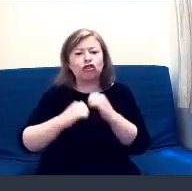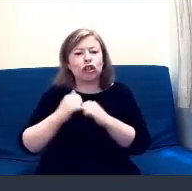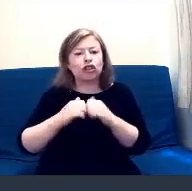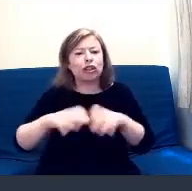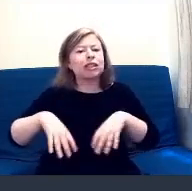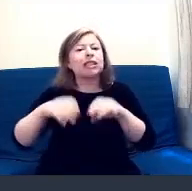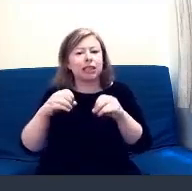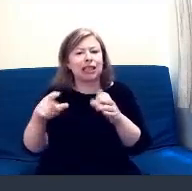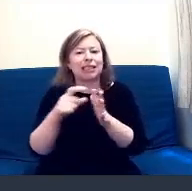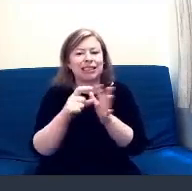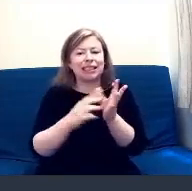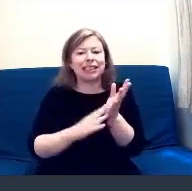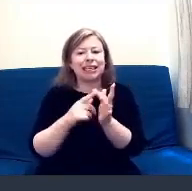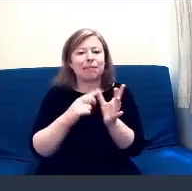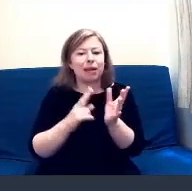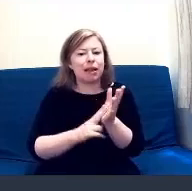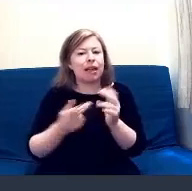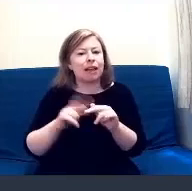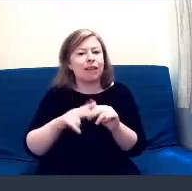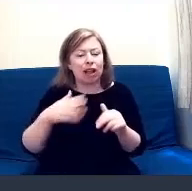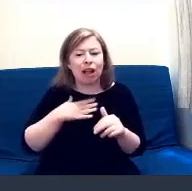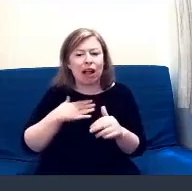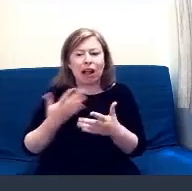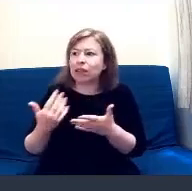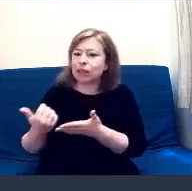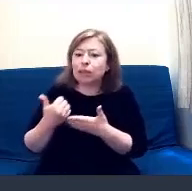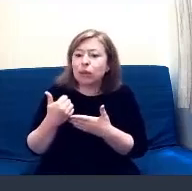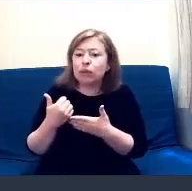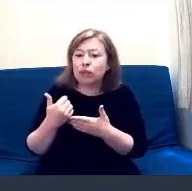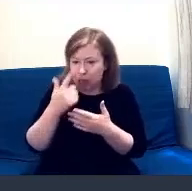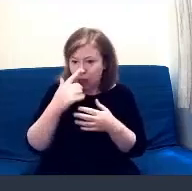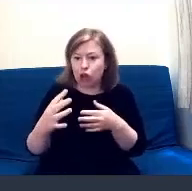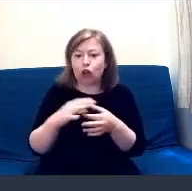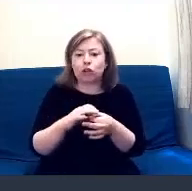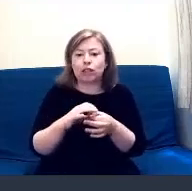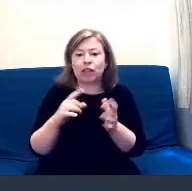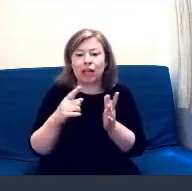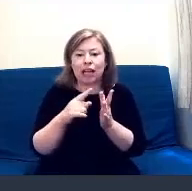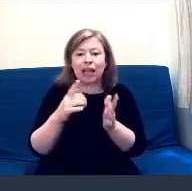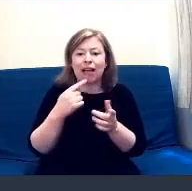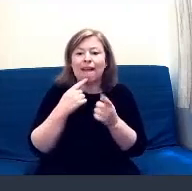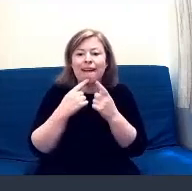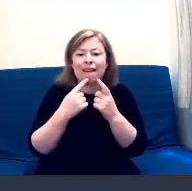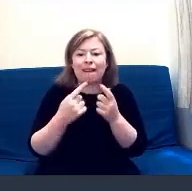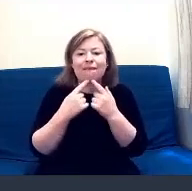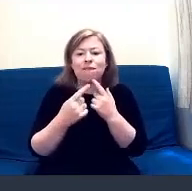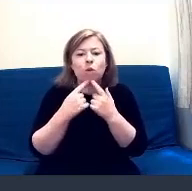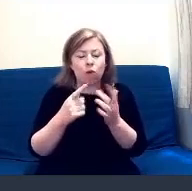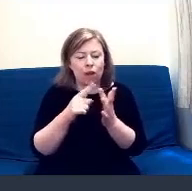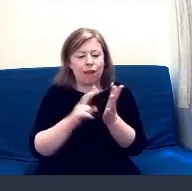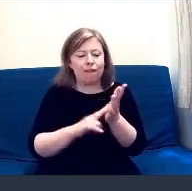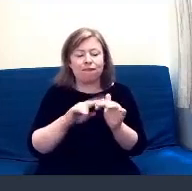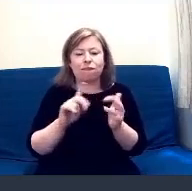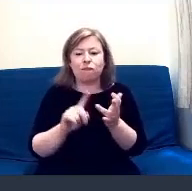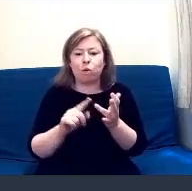But if you just want to get support and assistance, just contact info at centreforequalities.org.uk, and one of the team will get